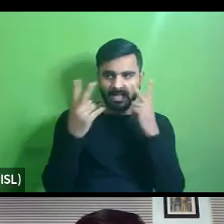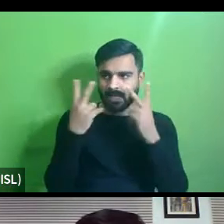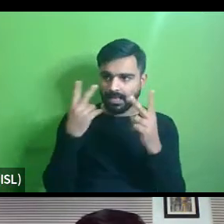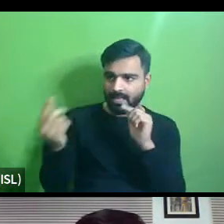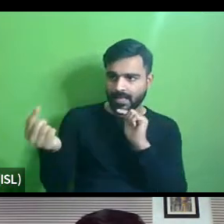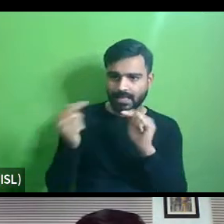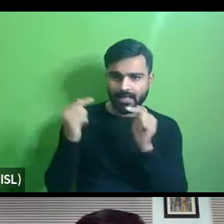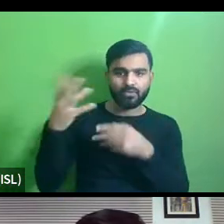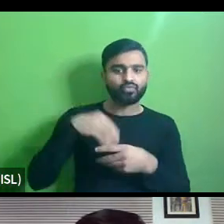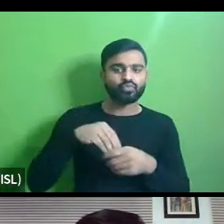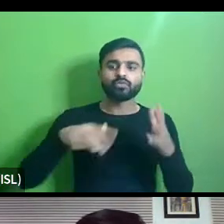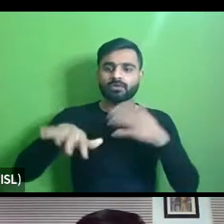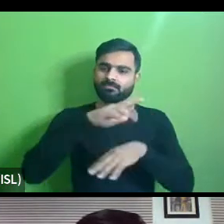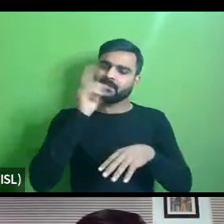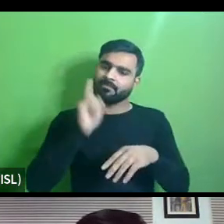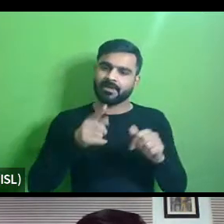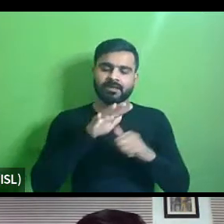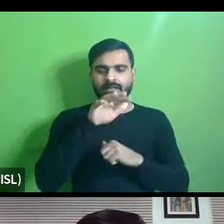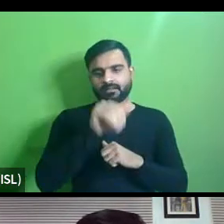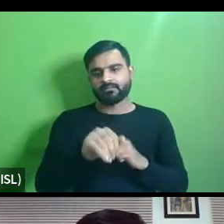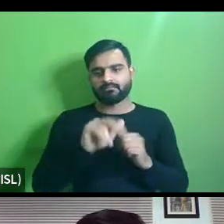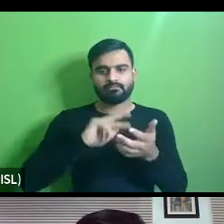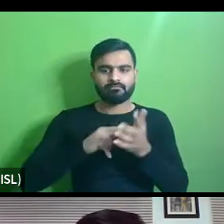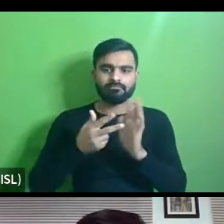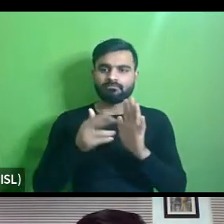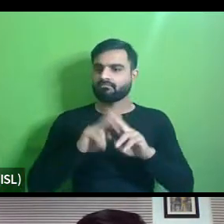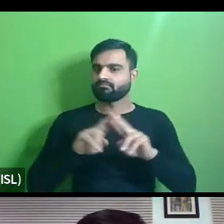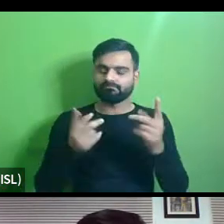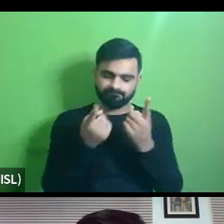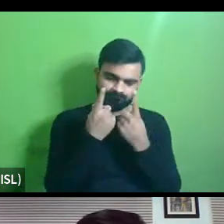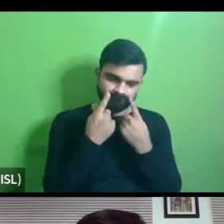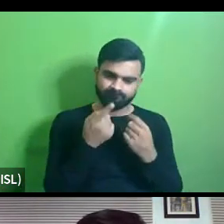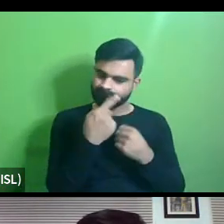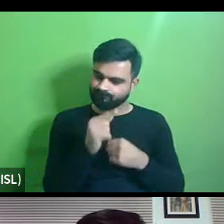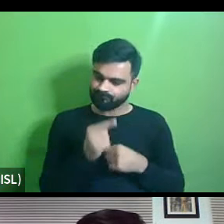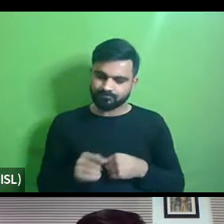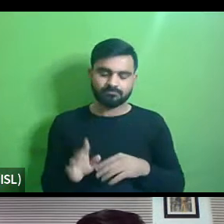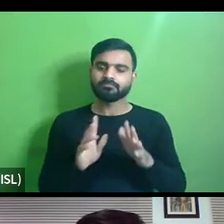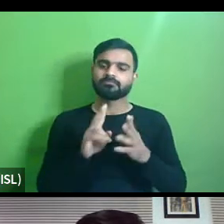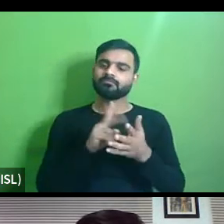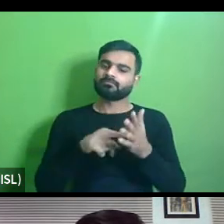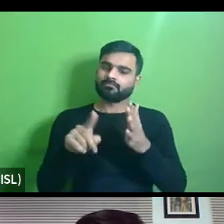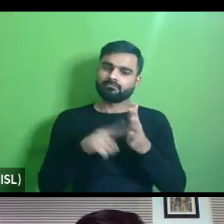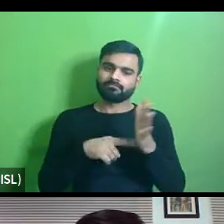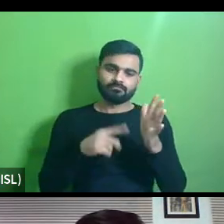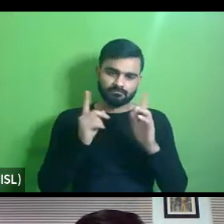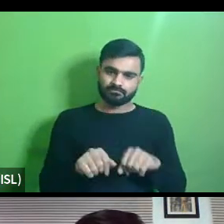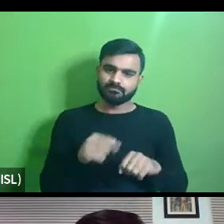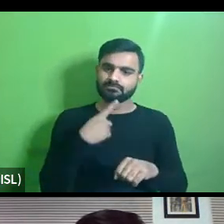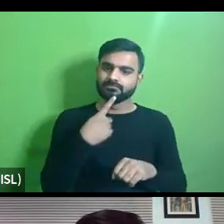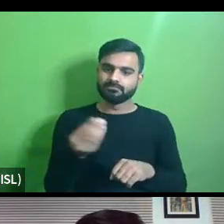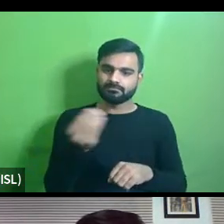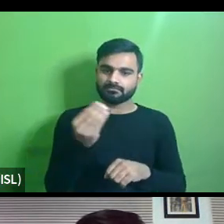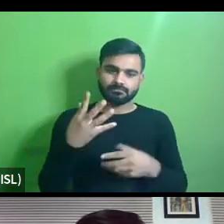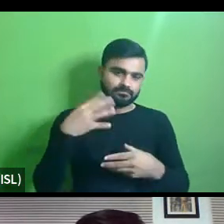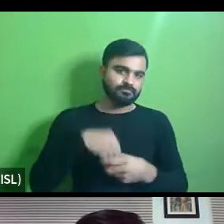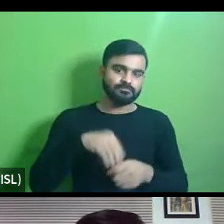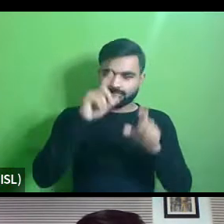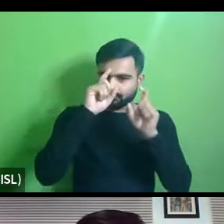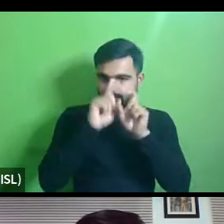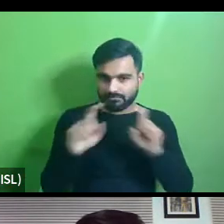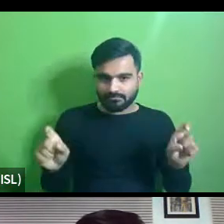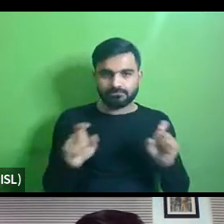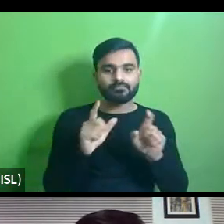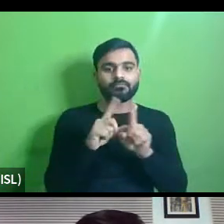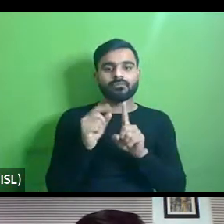that has a ramp access but then the ramp may not have been executed correctly or it may have a wrong slope uh this is something that we come across very frequently when we do